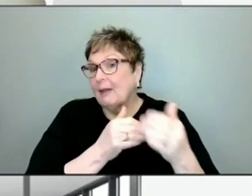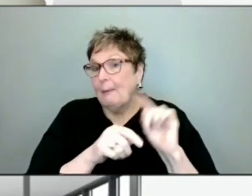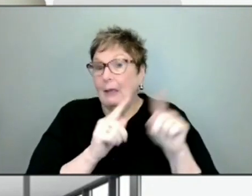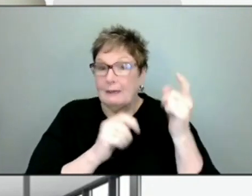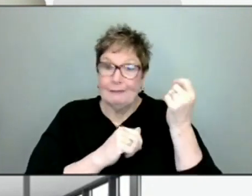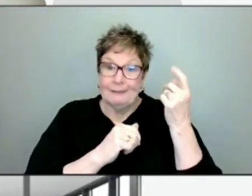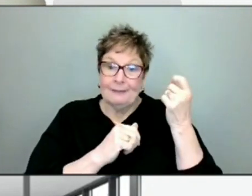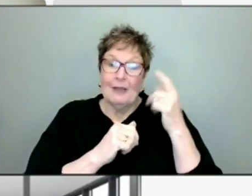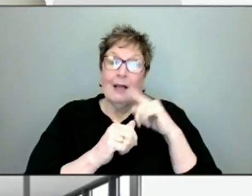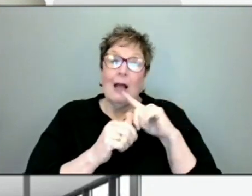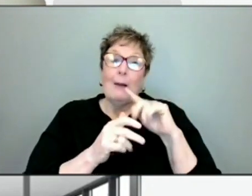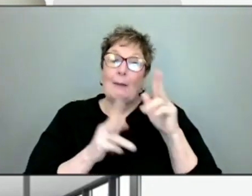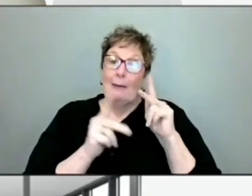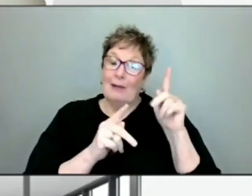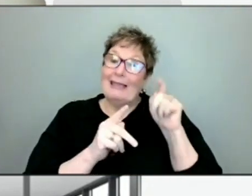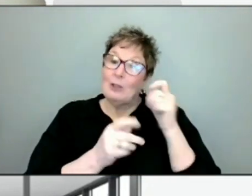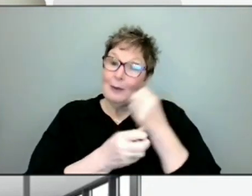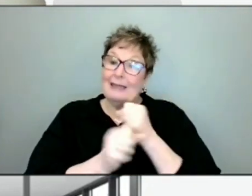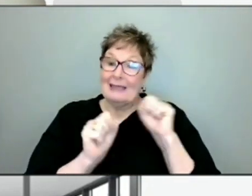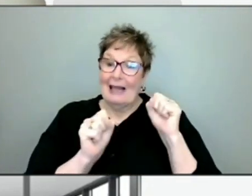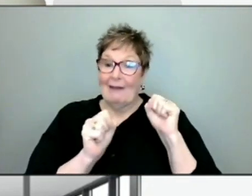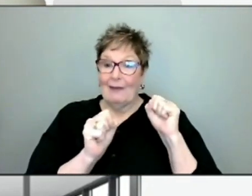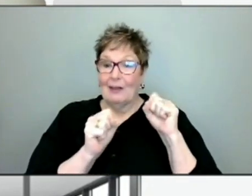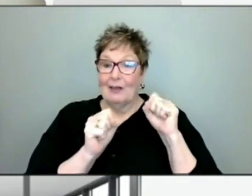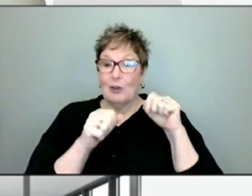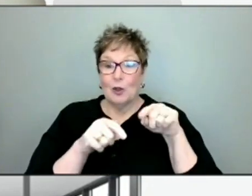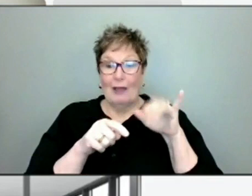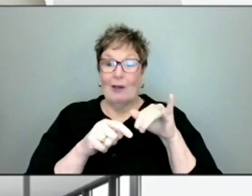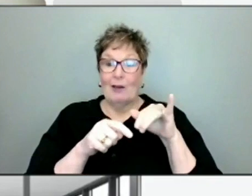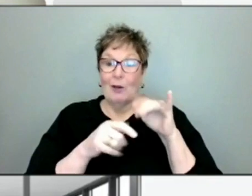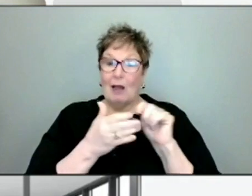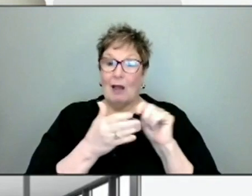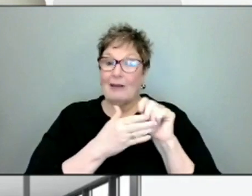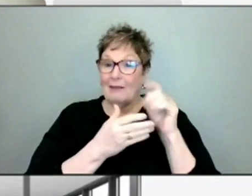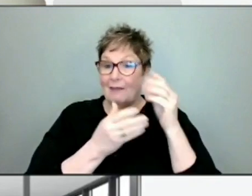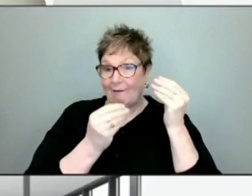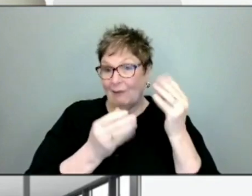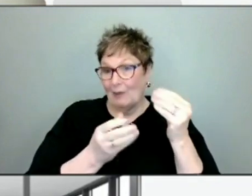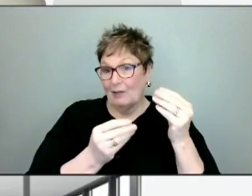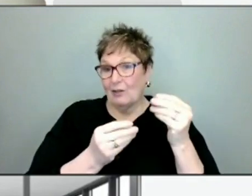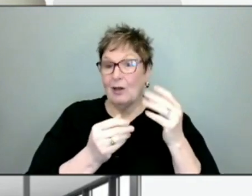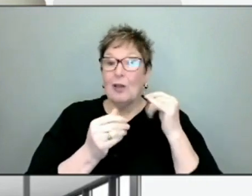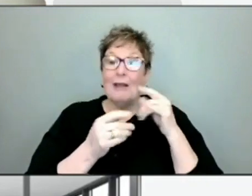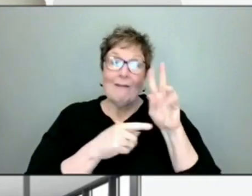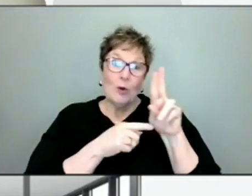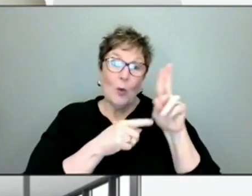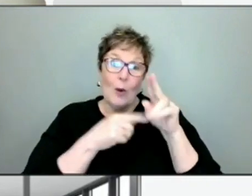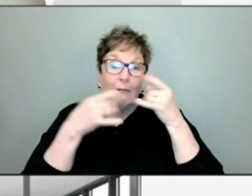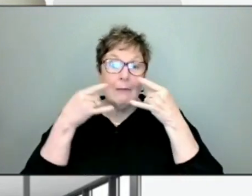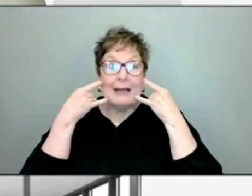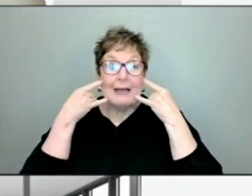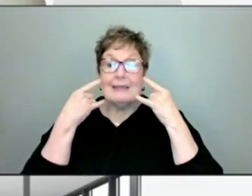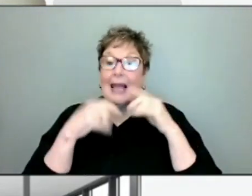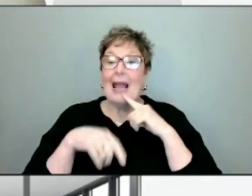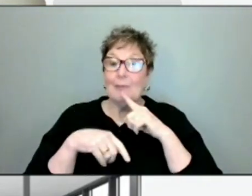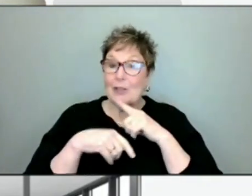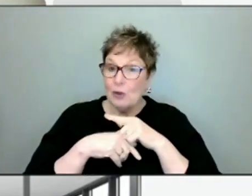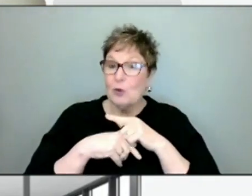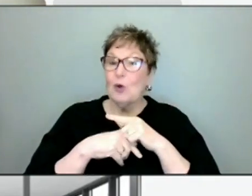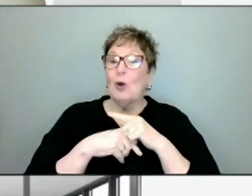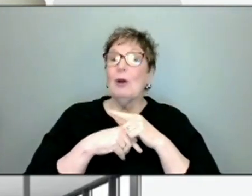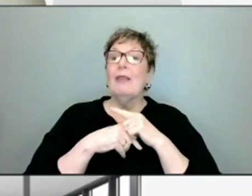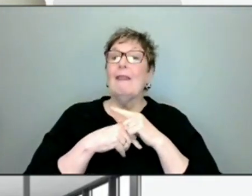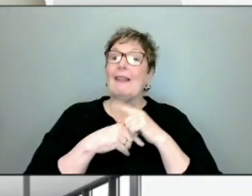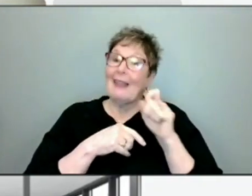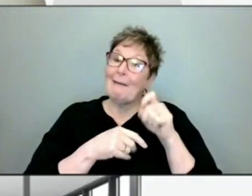can also be safe in those types of activities by masking and making sure that they're being